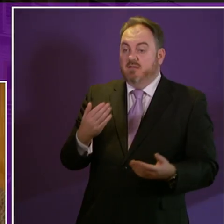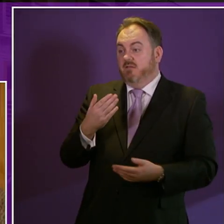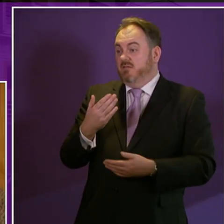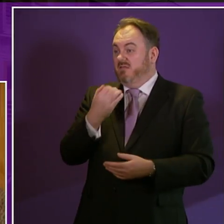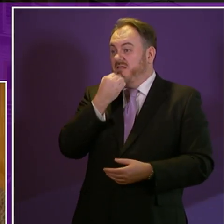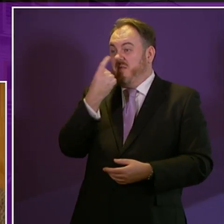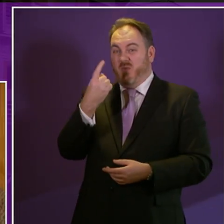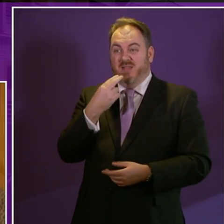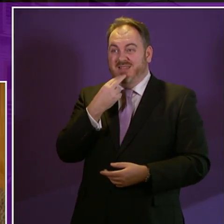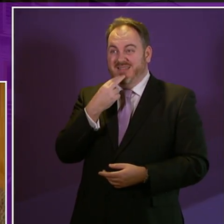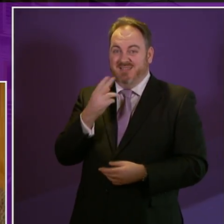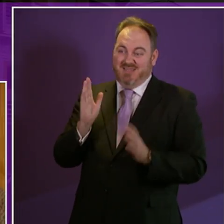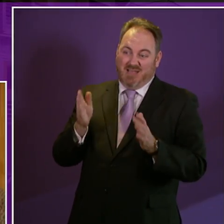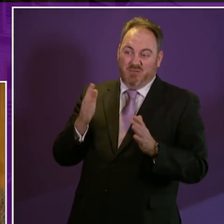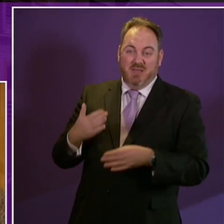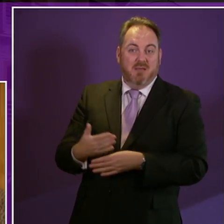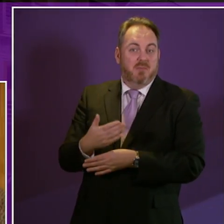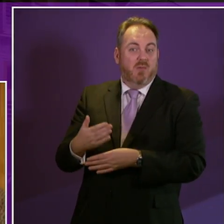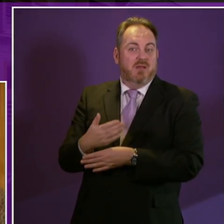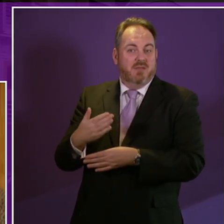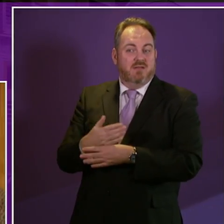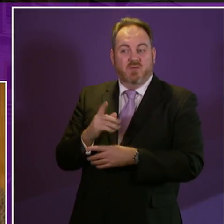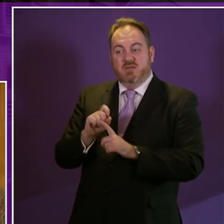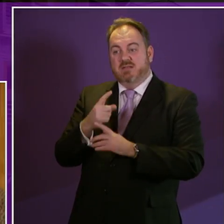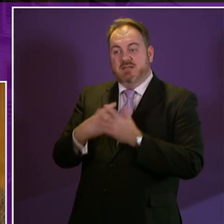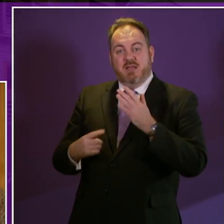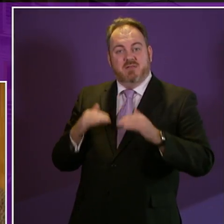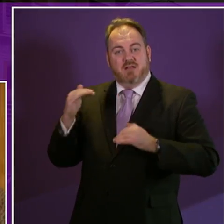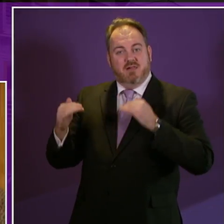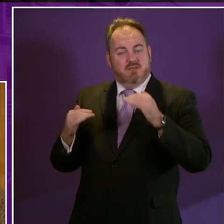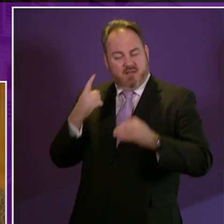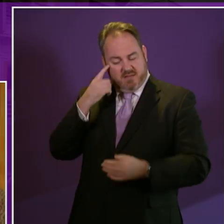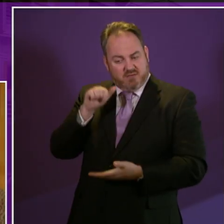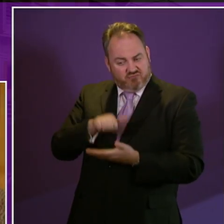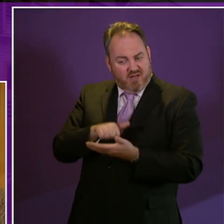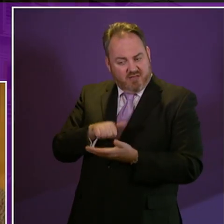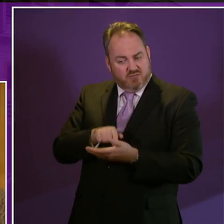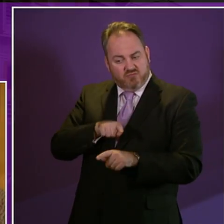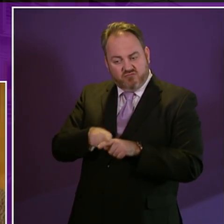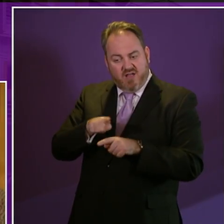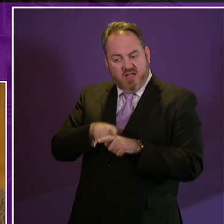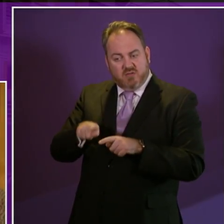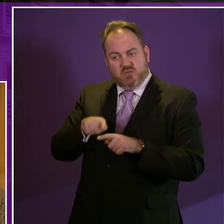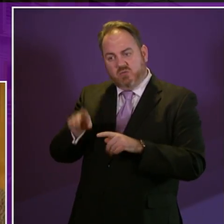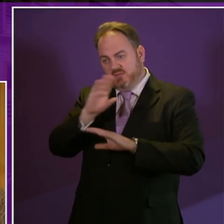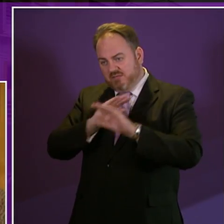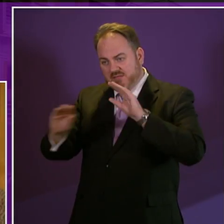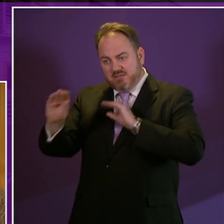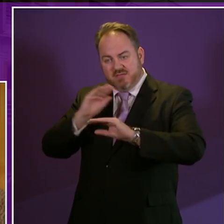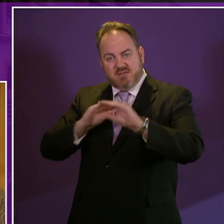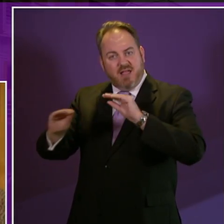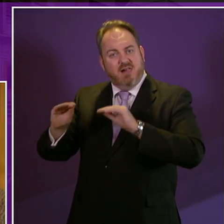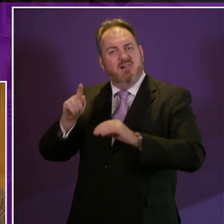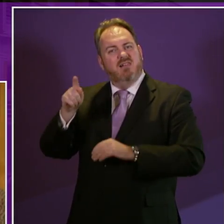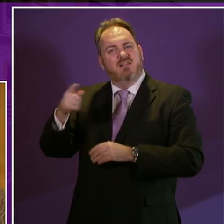for those who can and want to and I think it's right that we try to eradicate the myths around the UK Government's work